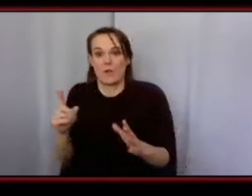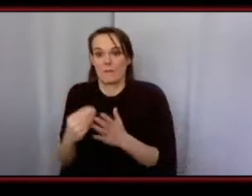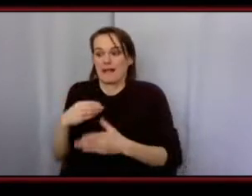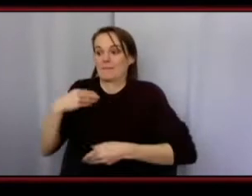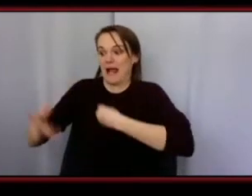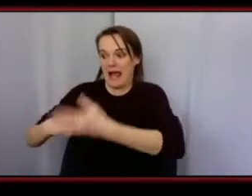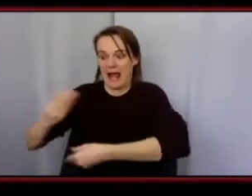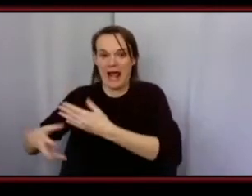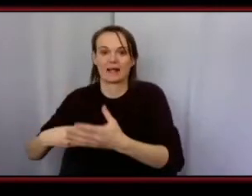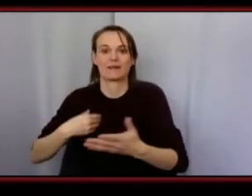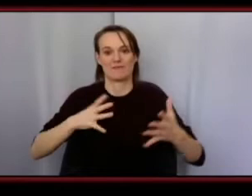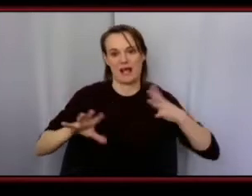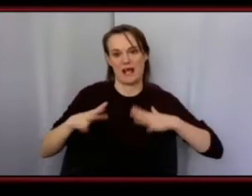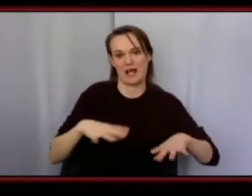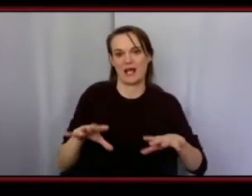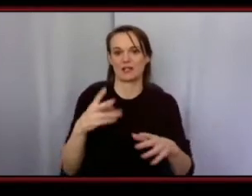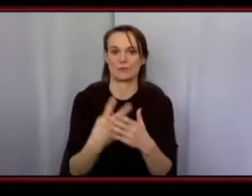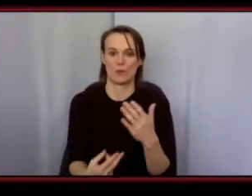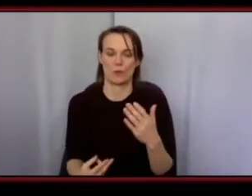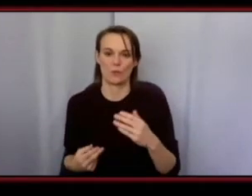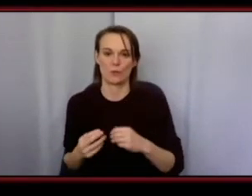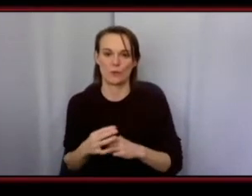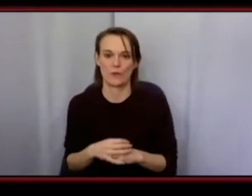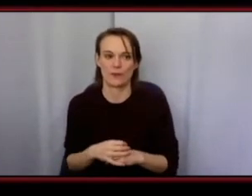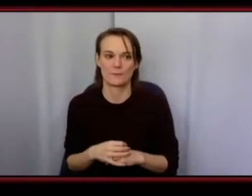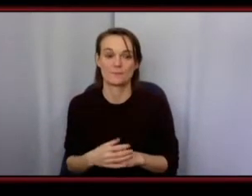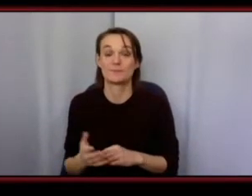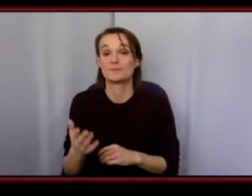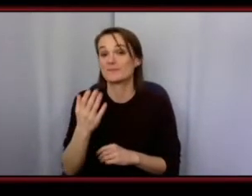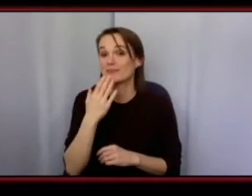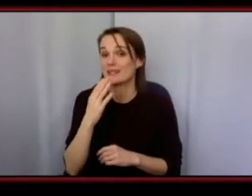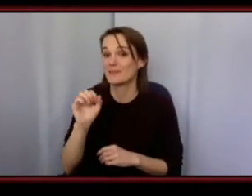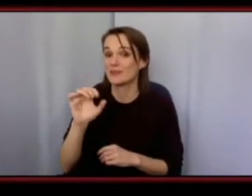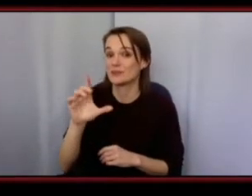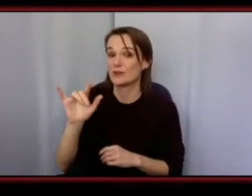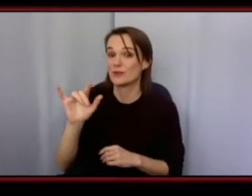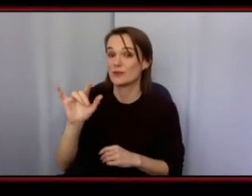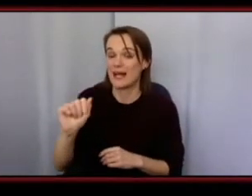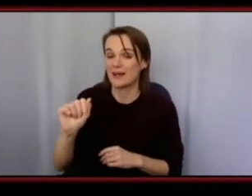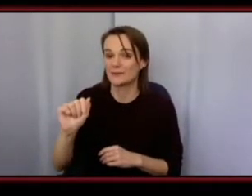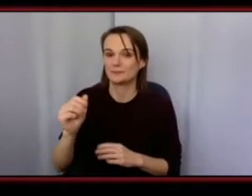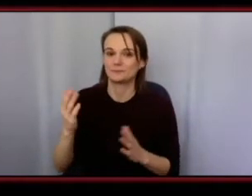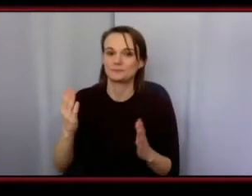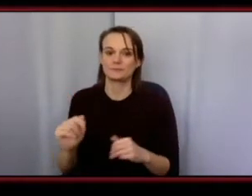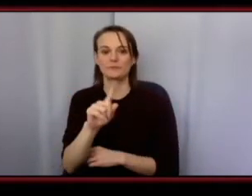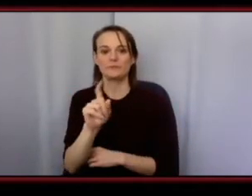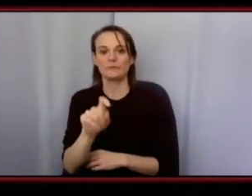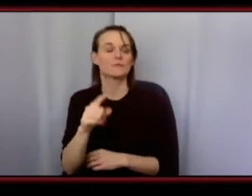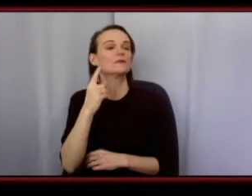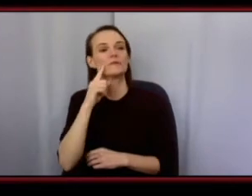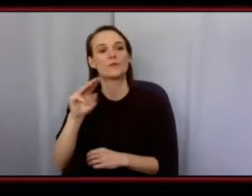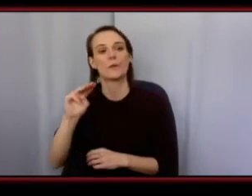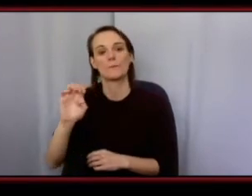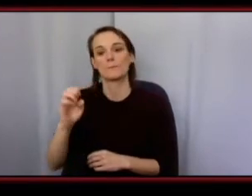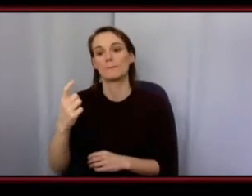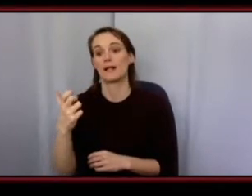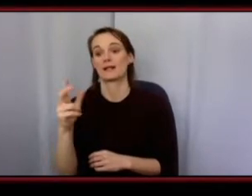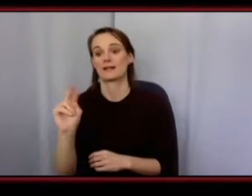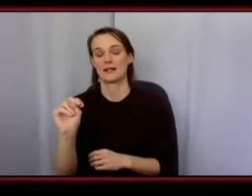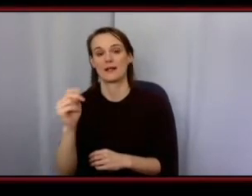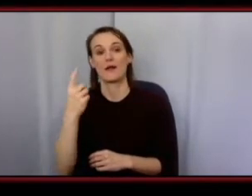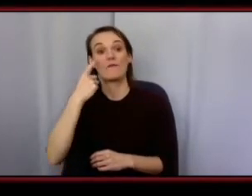well said salita thank you so much for answering that uh the next question comes from megan and and this one's directed to